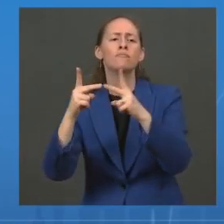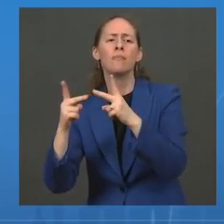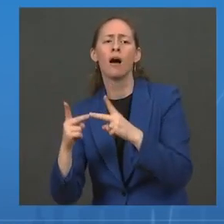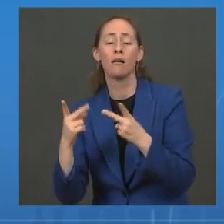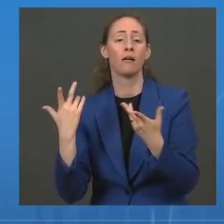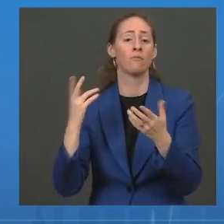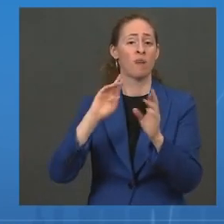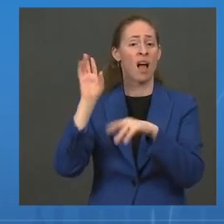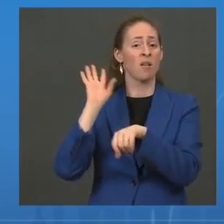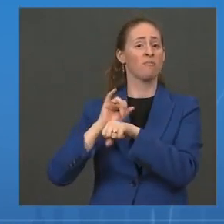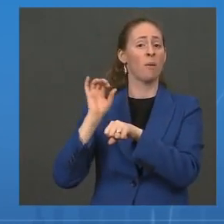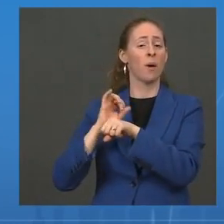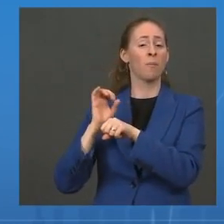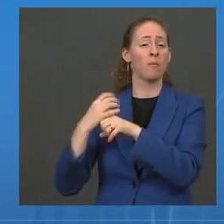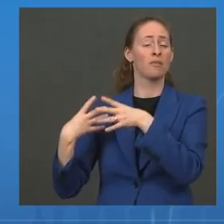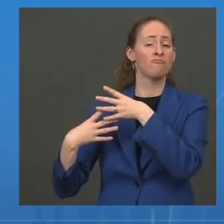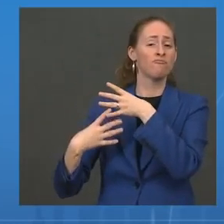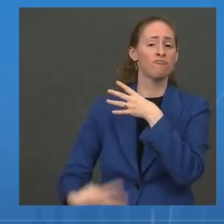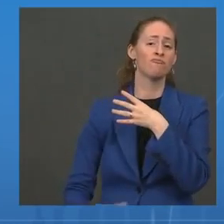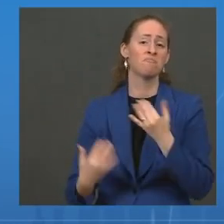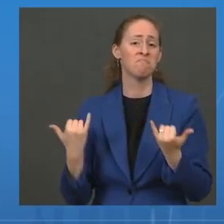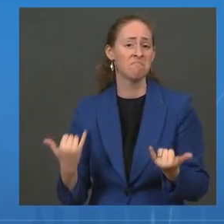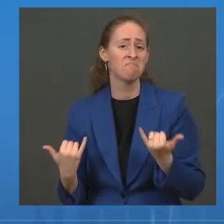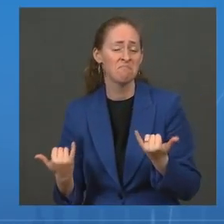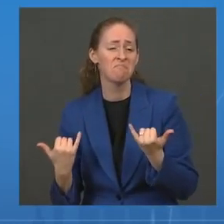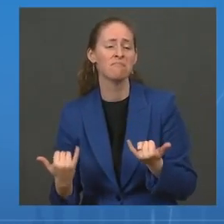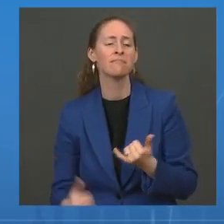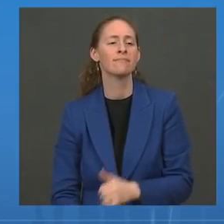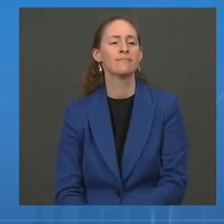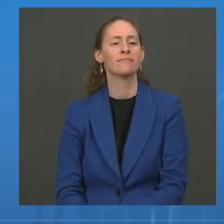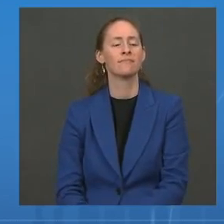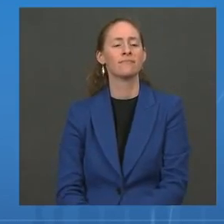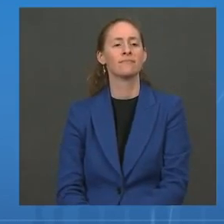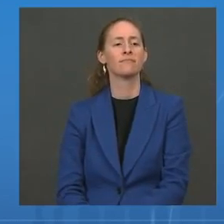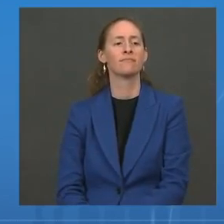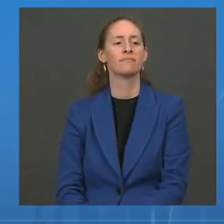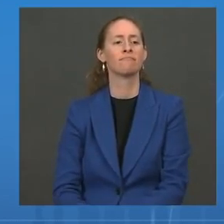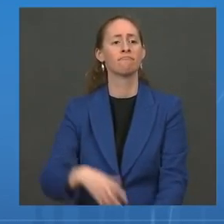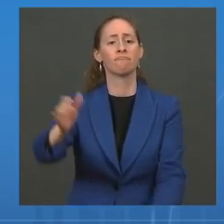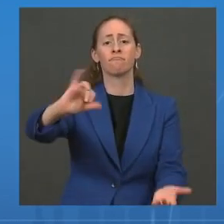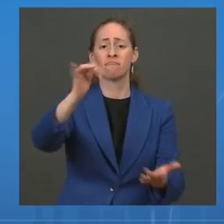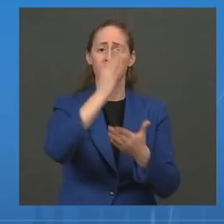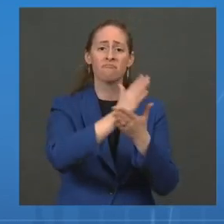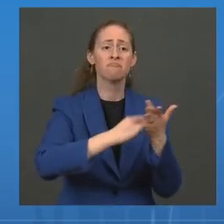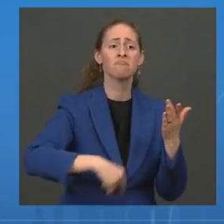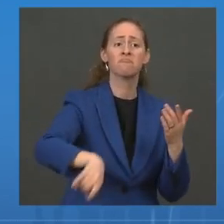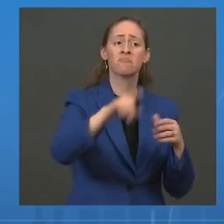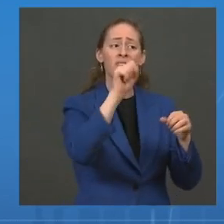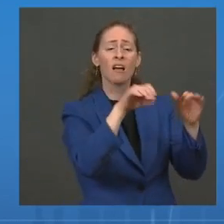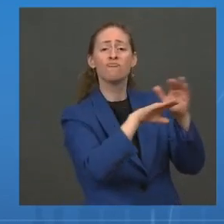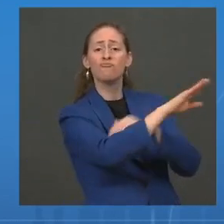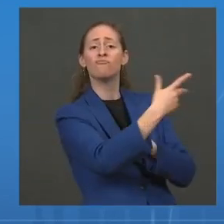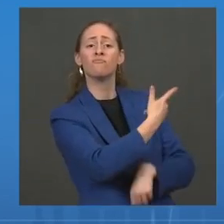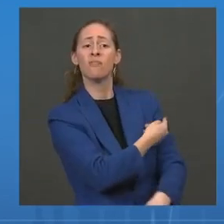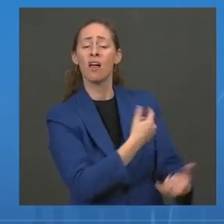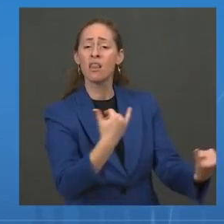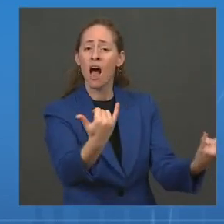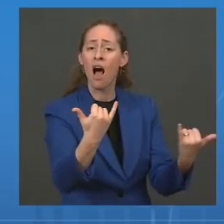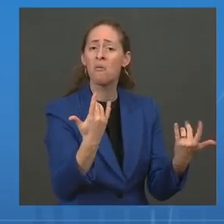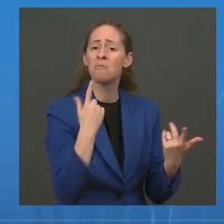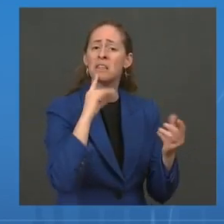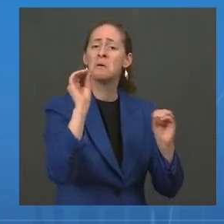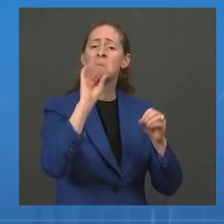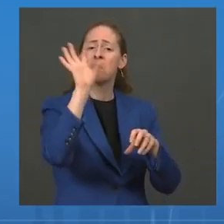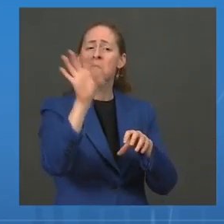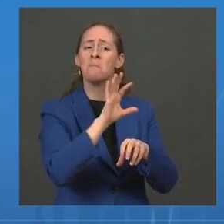scheduled at many of these locations. Also, locations are open for walk-up in many locations. So, I think it's — we are